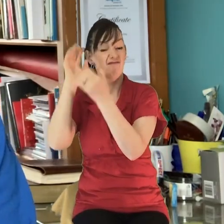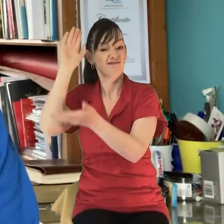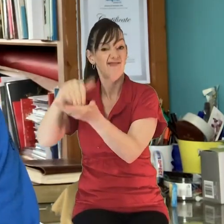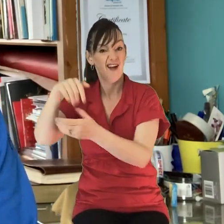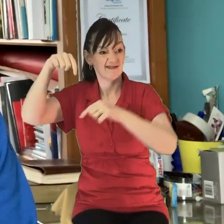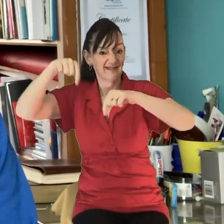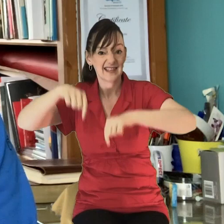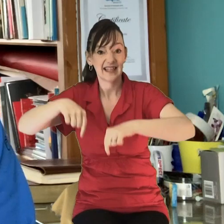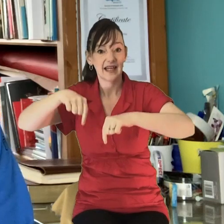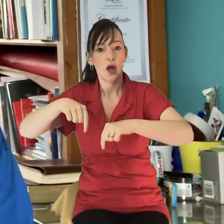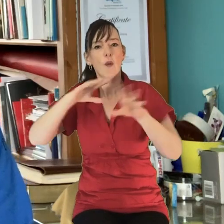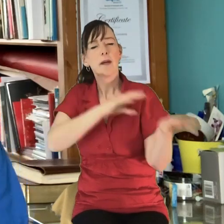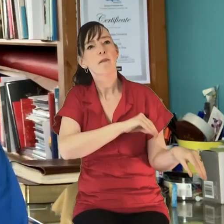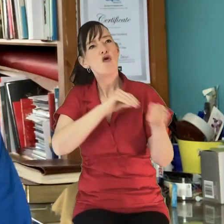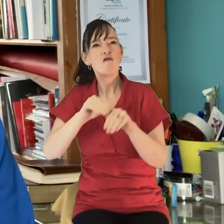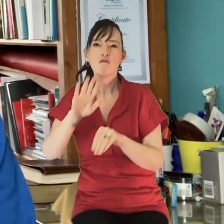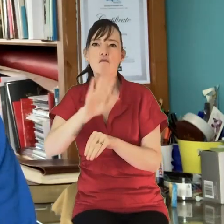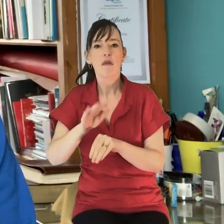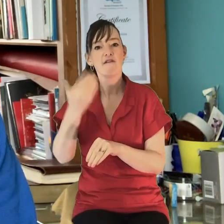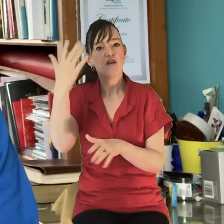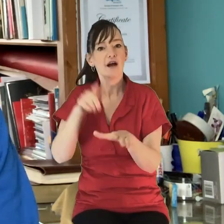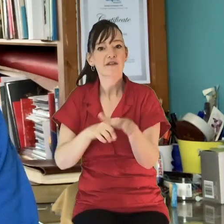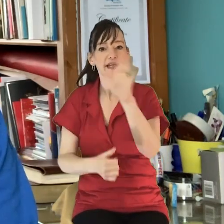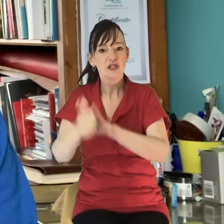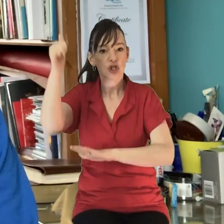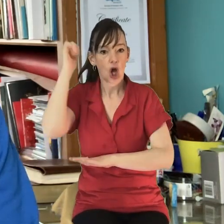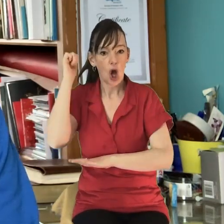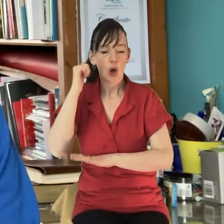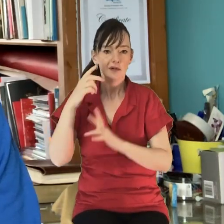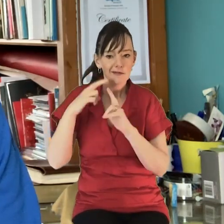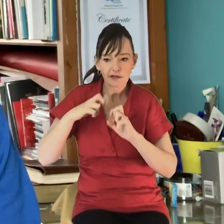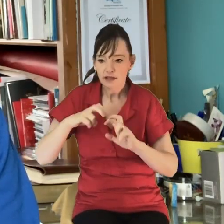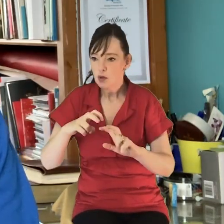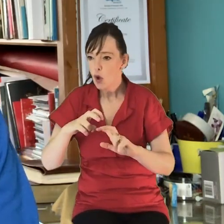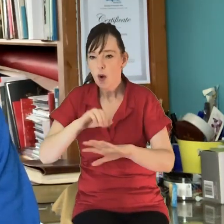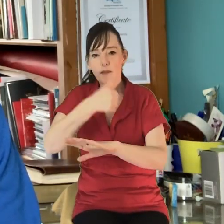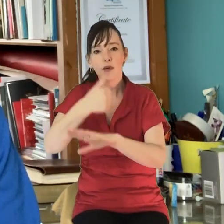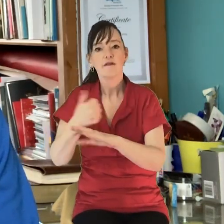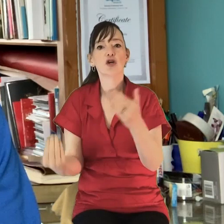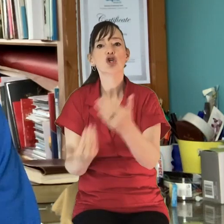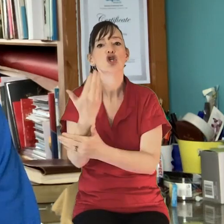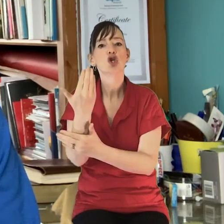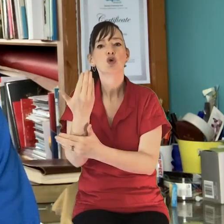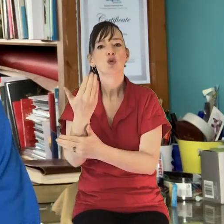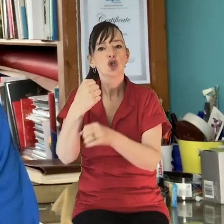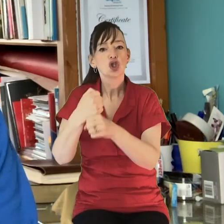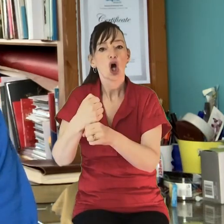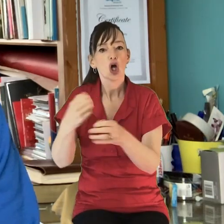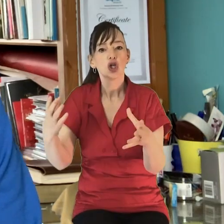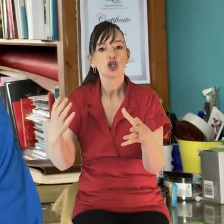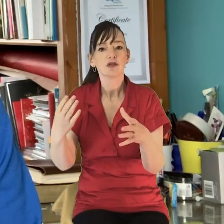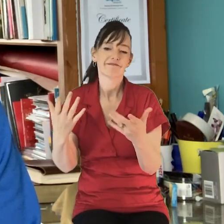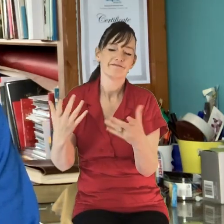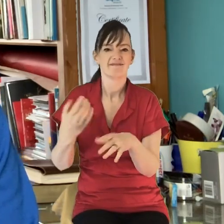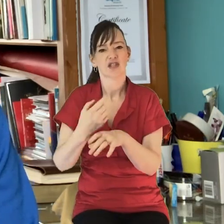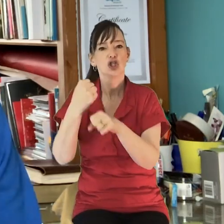years ago to explore planting a new church with the Church of England as part of what was called the Pioneer Curacy.